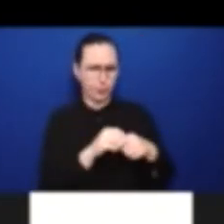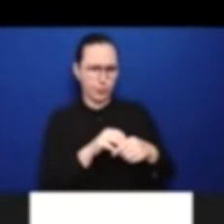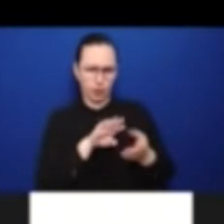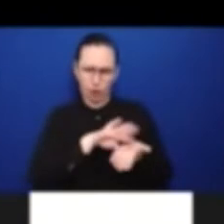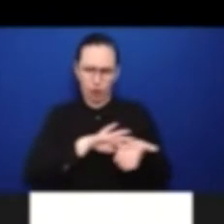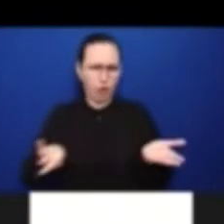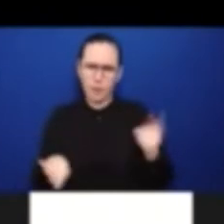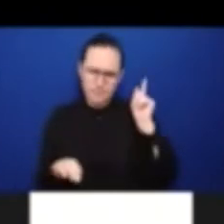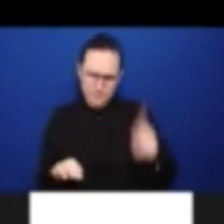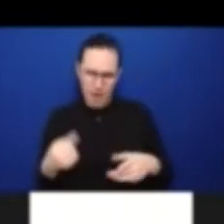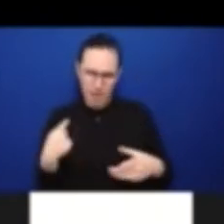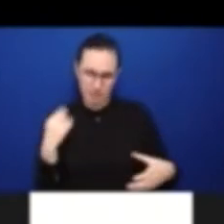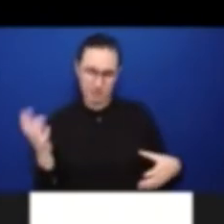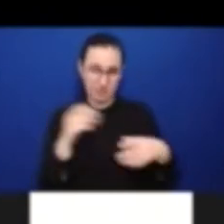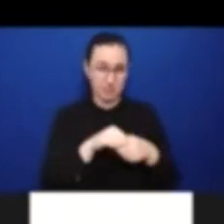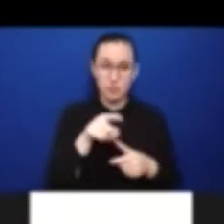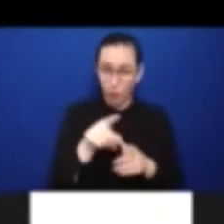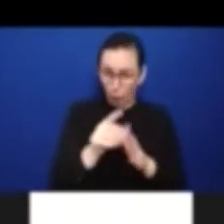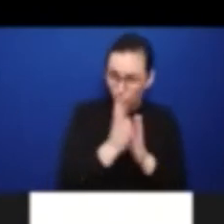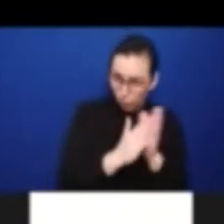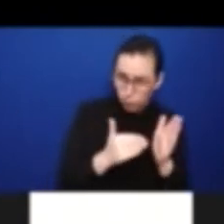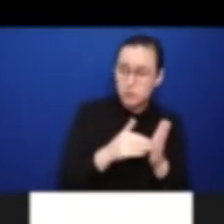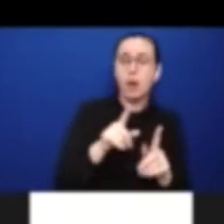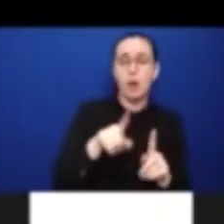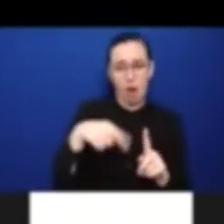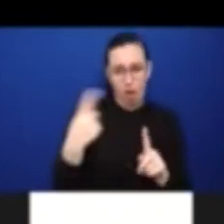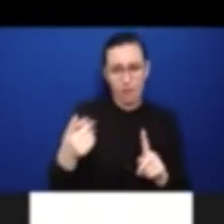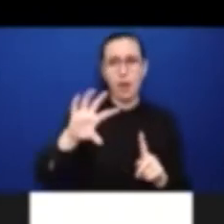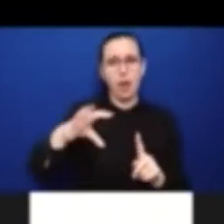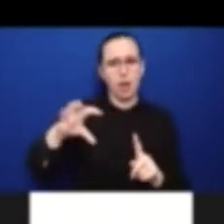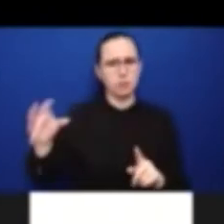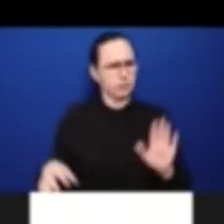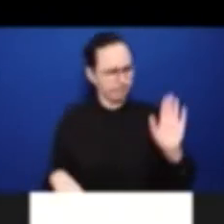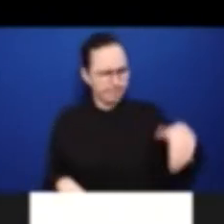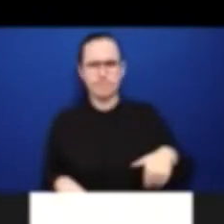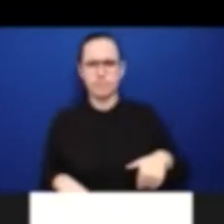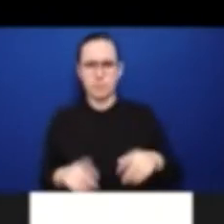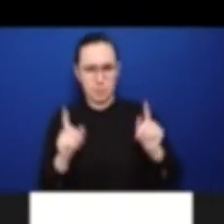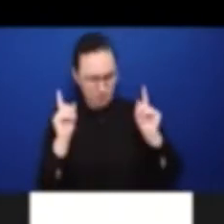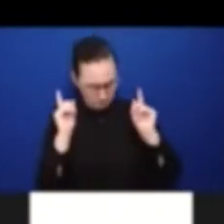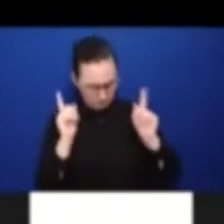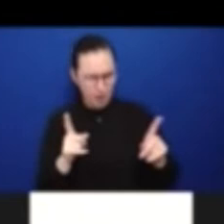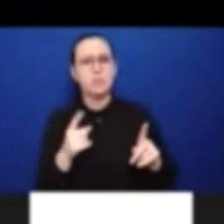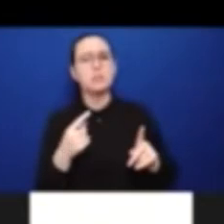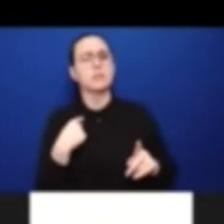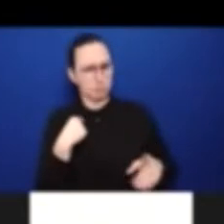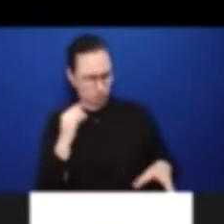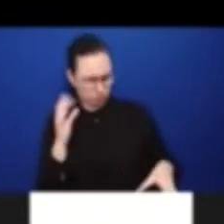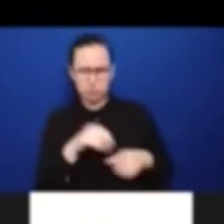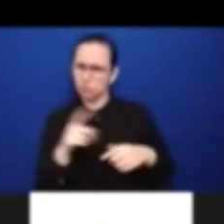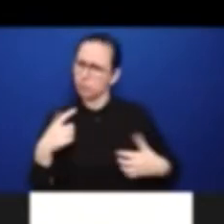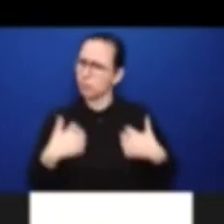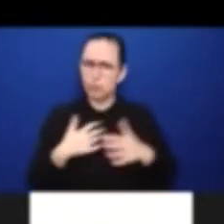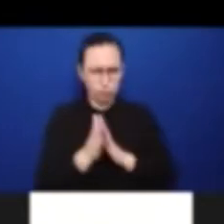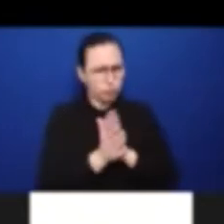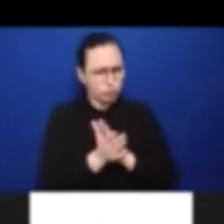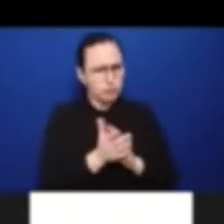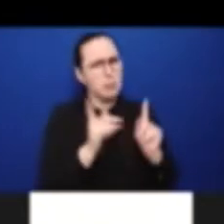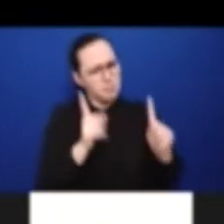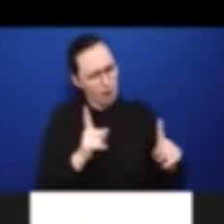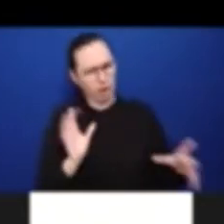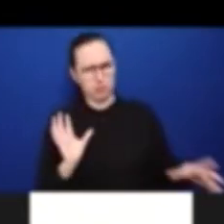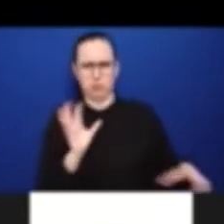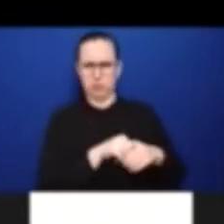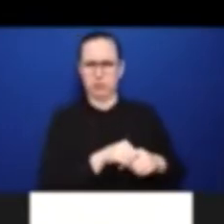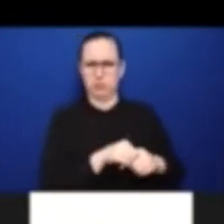And so we had throughout the process, the highest level of participation by the